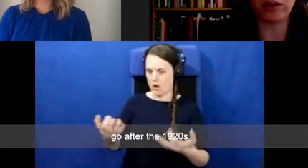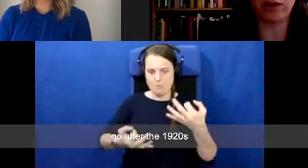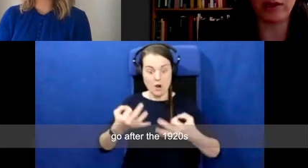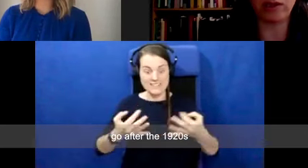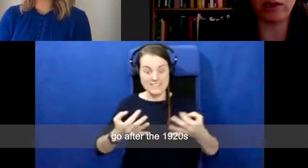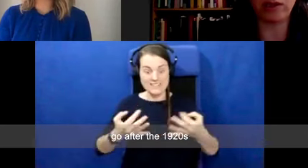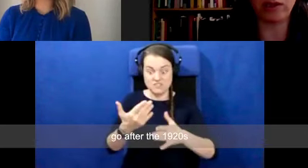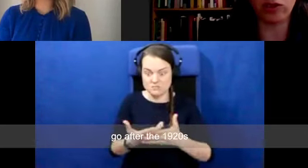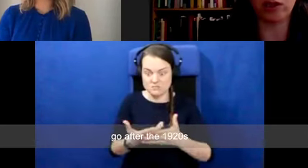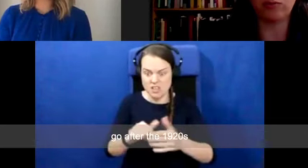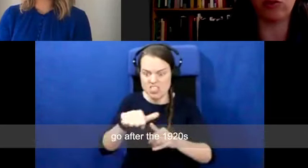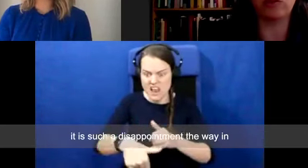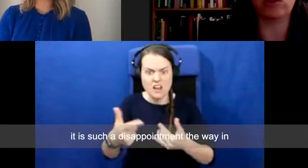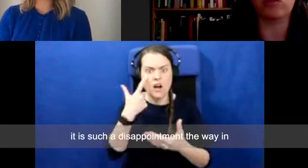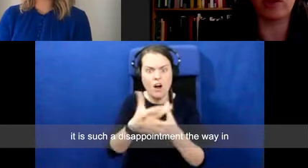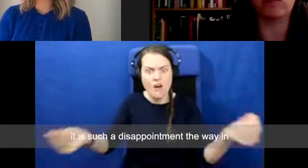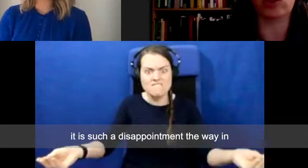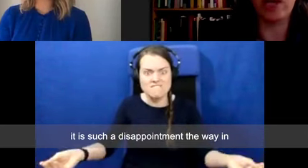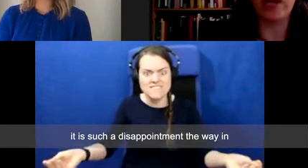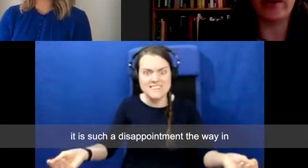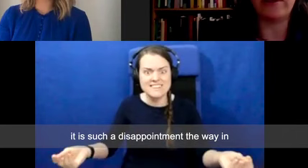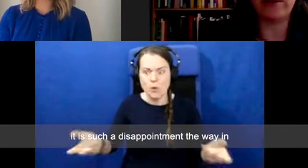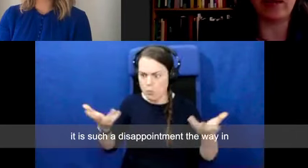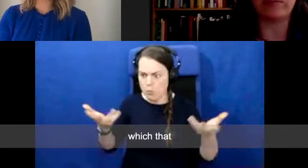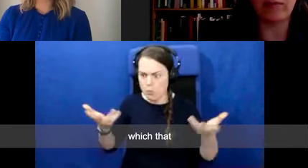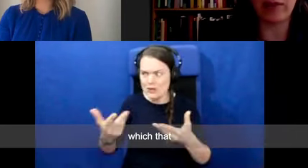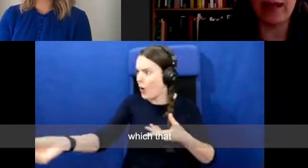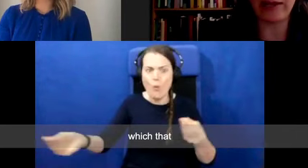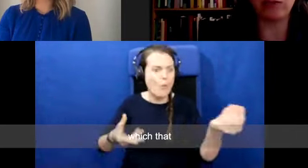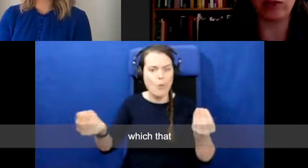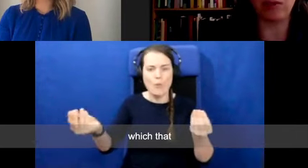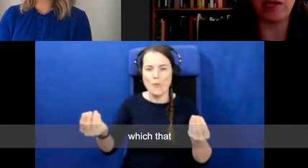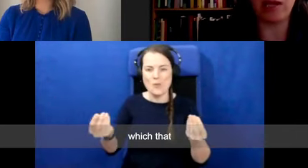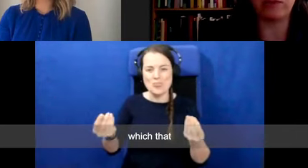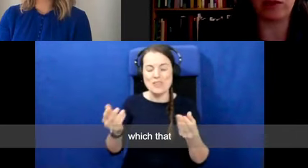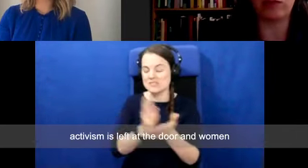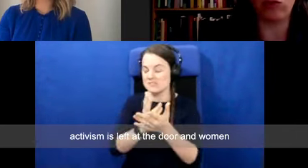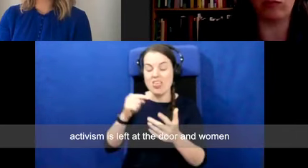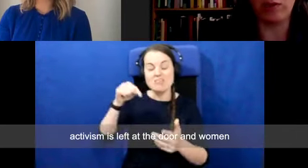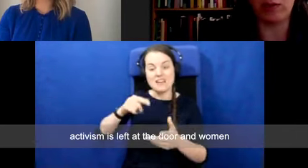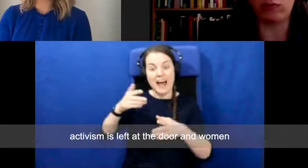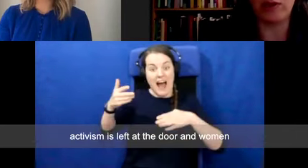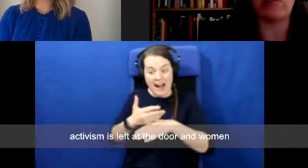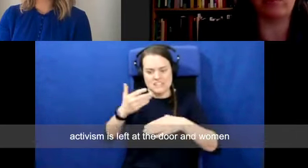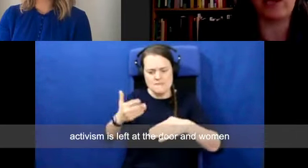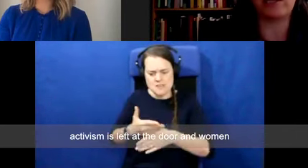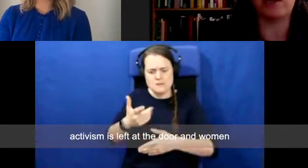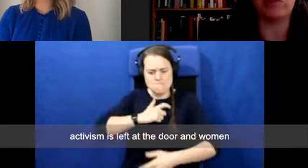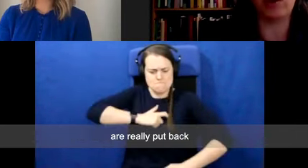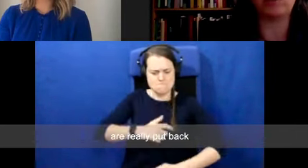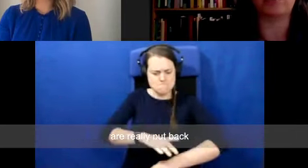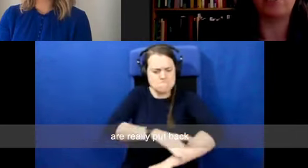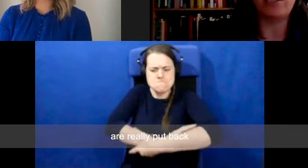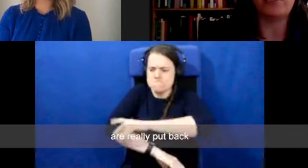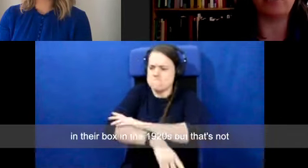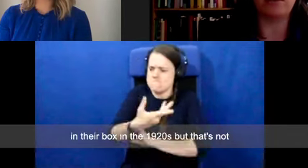1920s? It is such a disappointment the way in which that activism is left at the door and women are really put back in